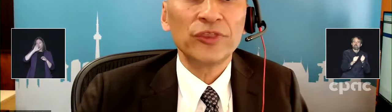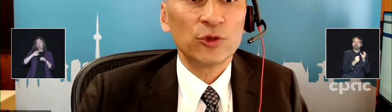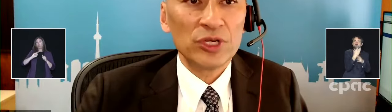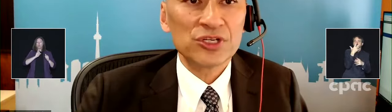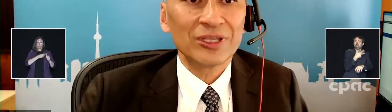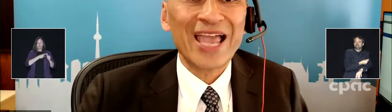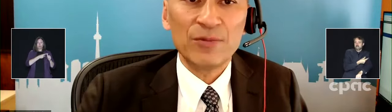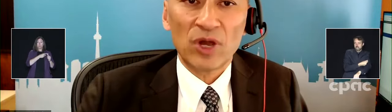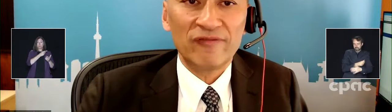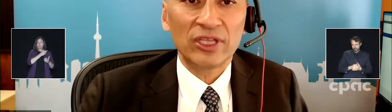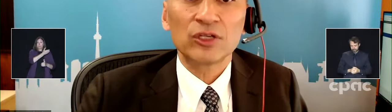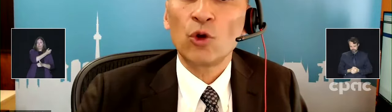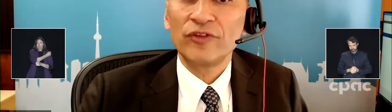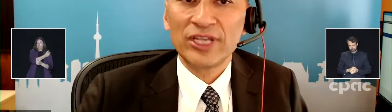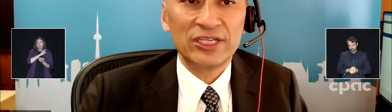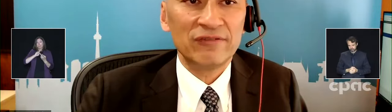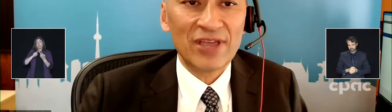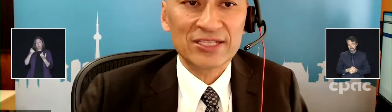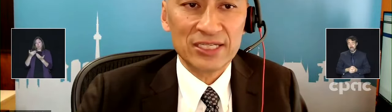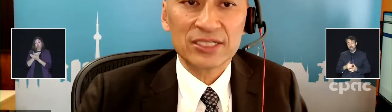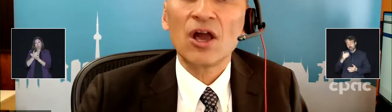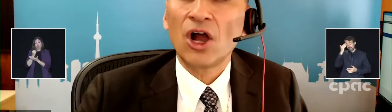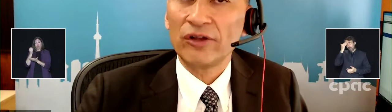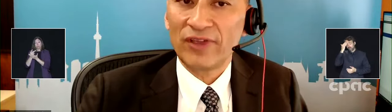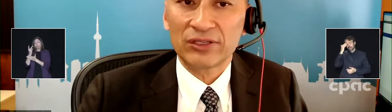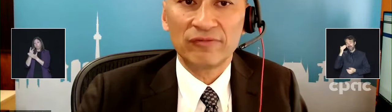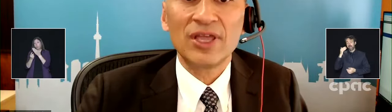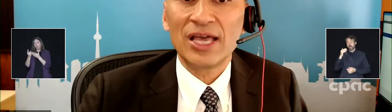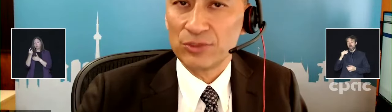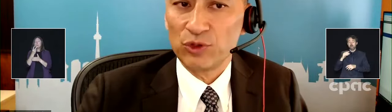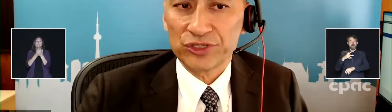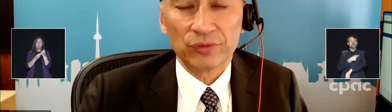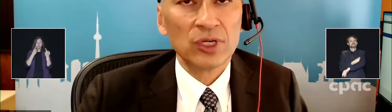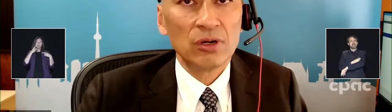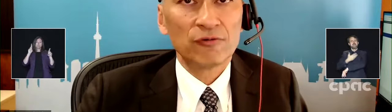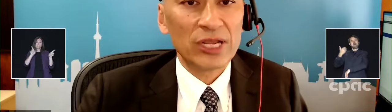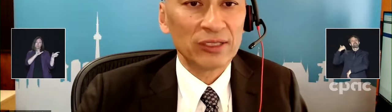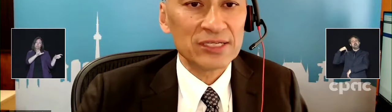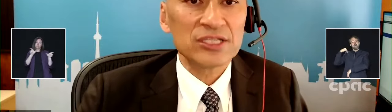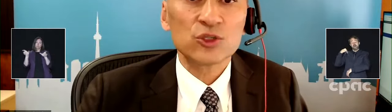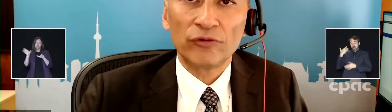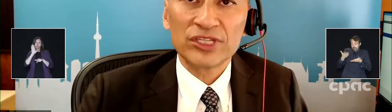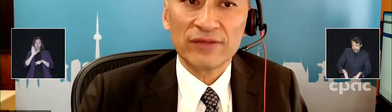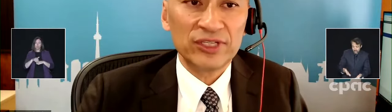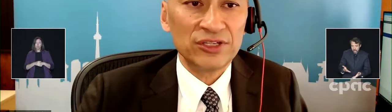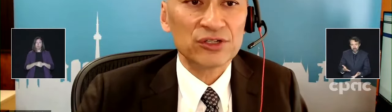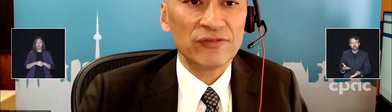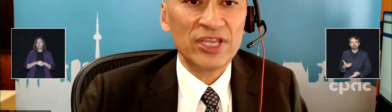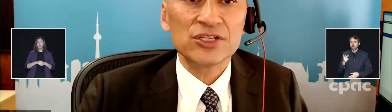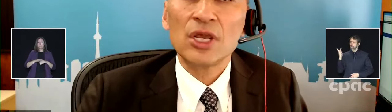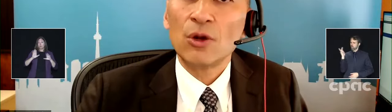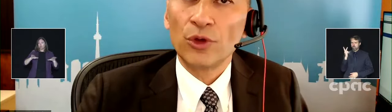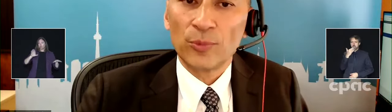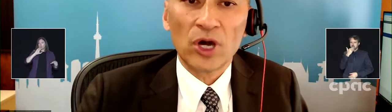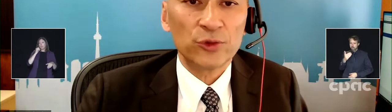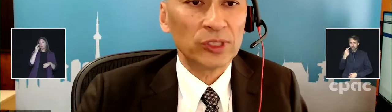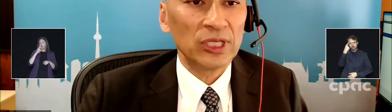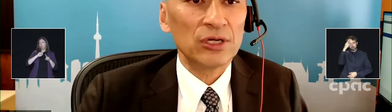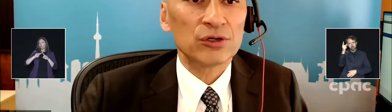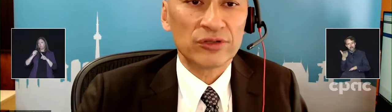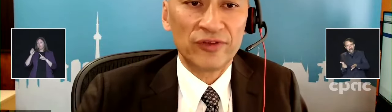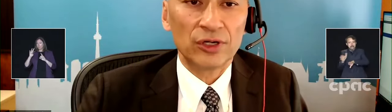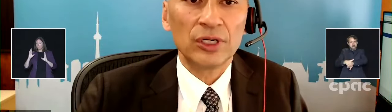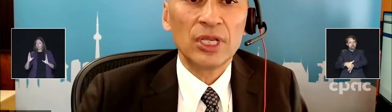original and bivalent COVID-19 vaccines are effective as a booster. For adolescents 12 to 17 years of age with